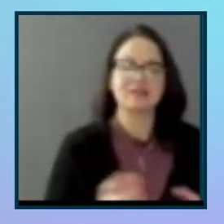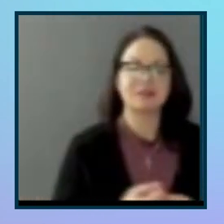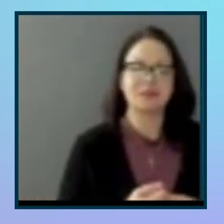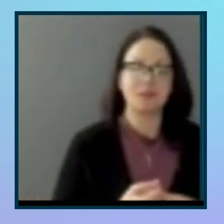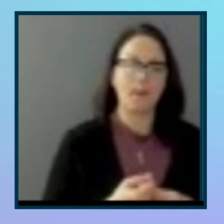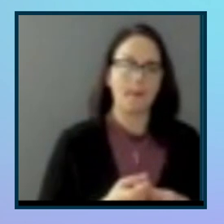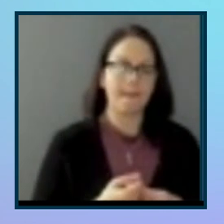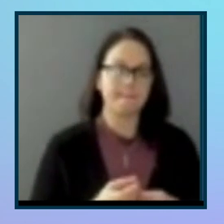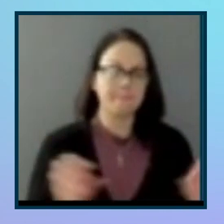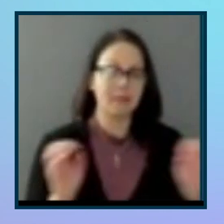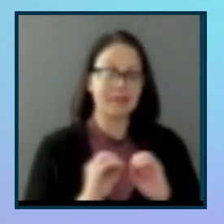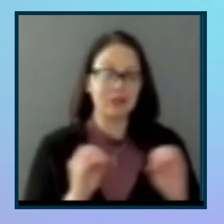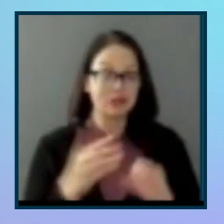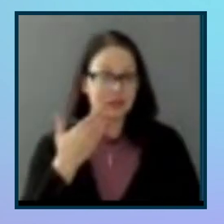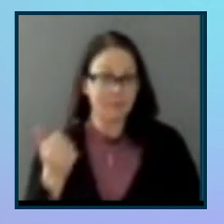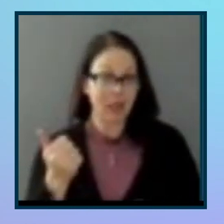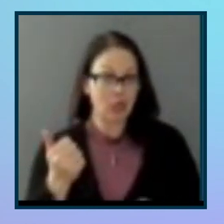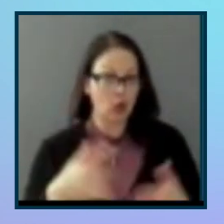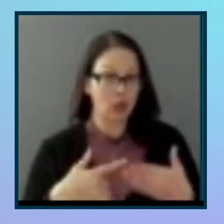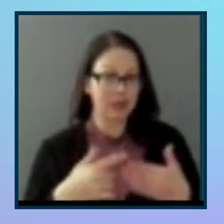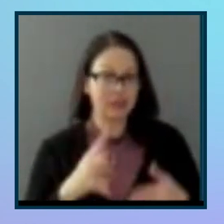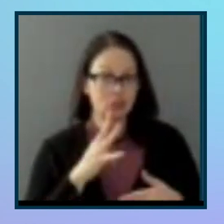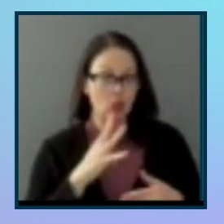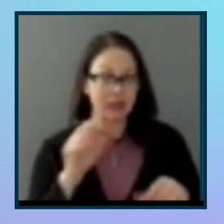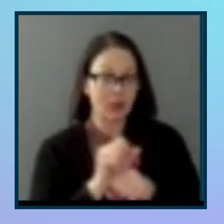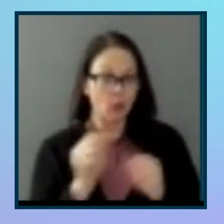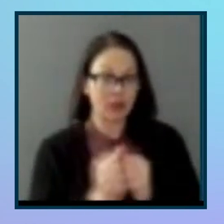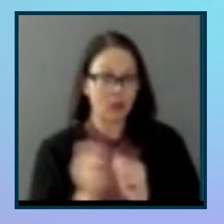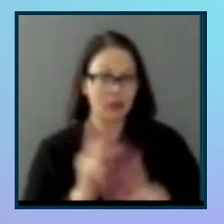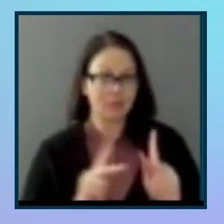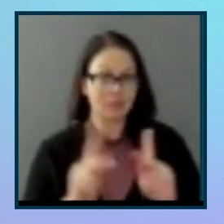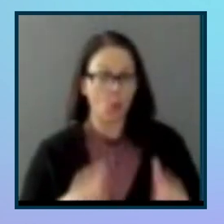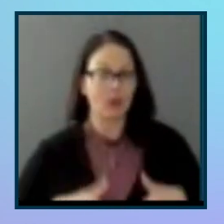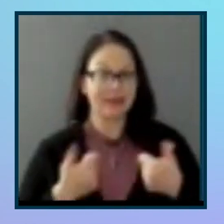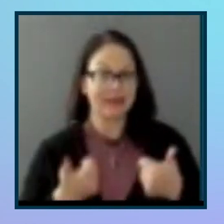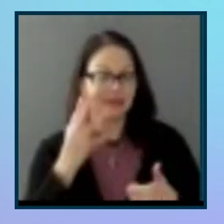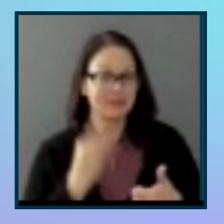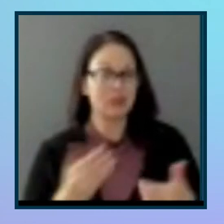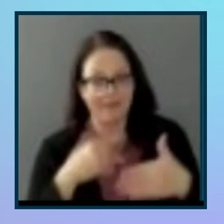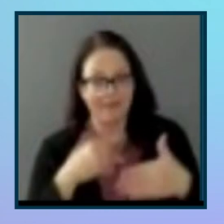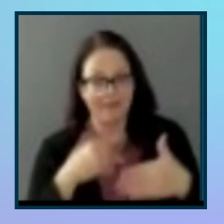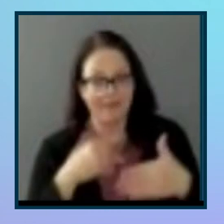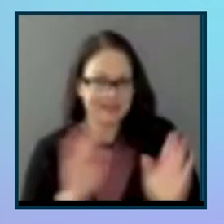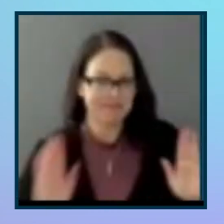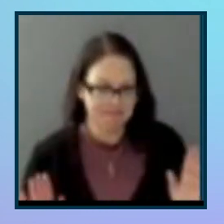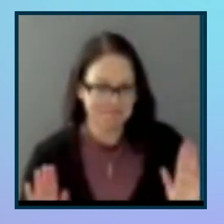end. There's nothing better than talking and working with people with lived experience of disability. That's, that's.